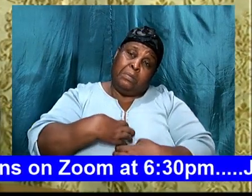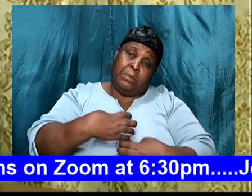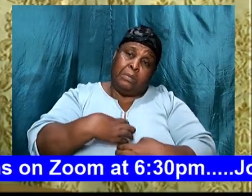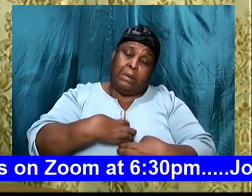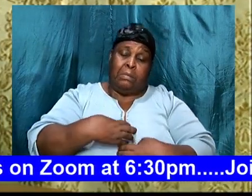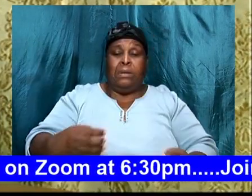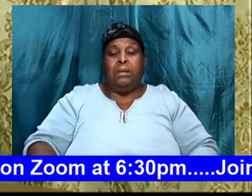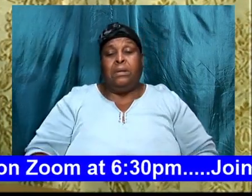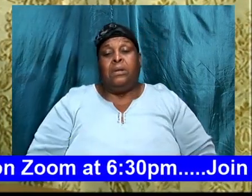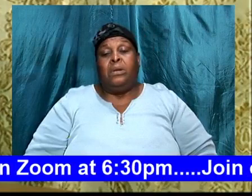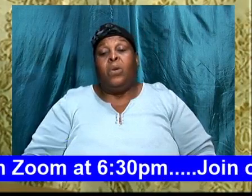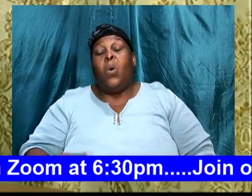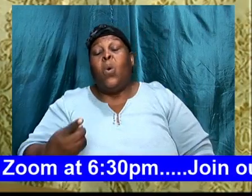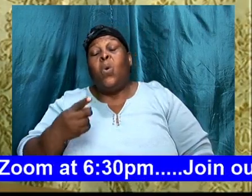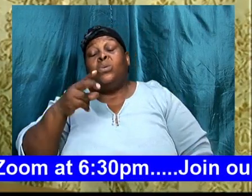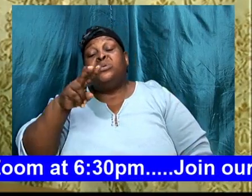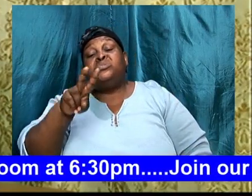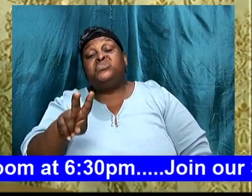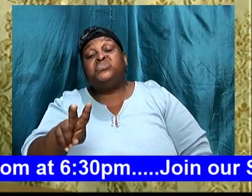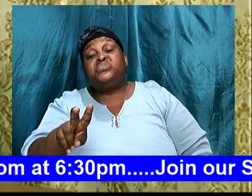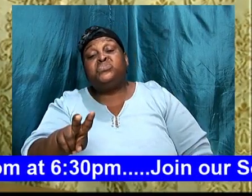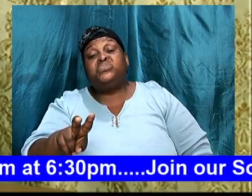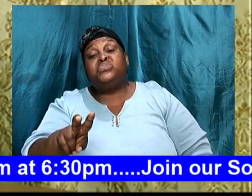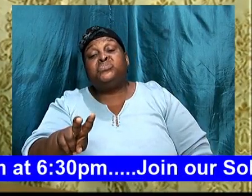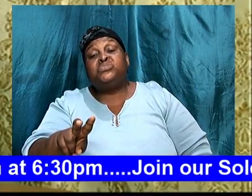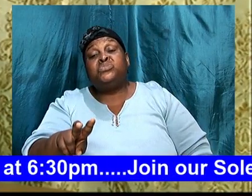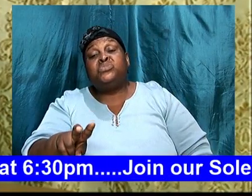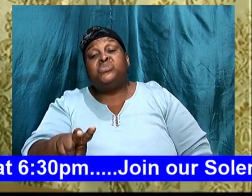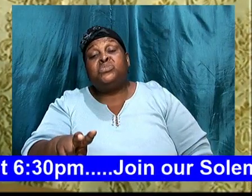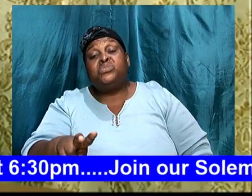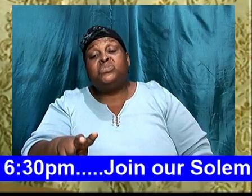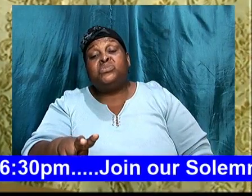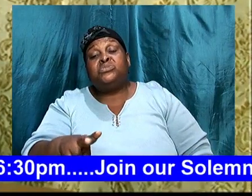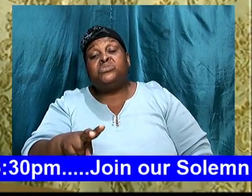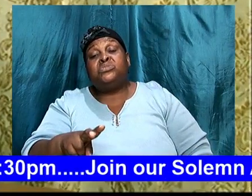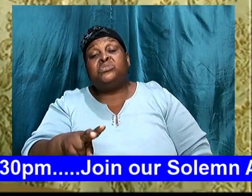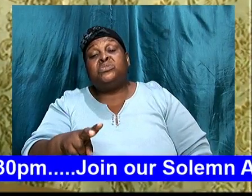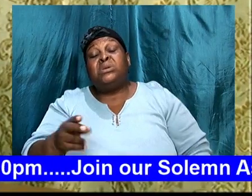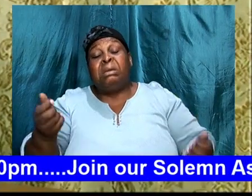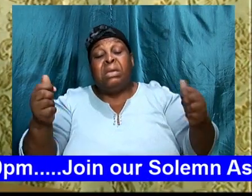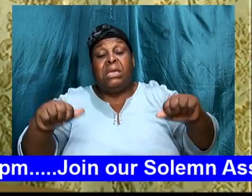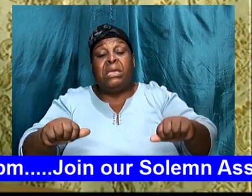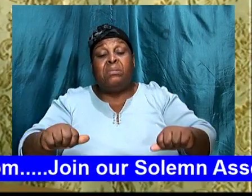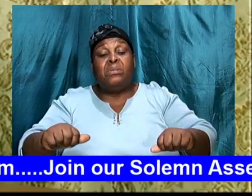and only, two of them, allowed, to enter, the promised land,